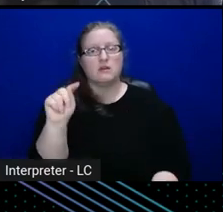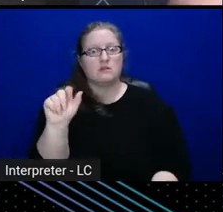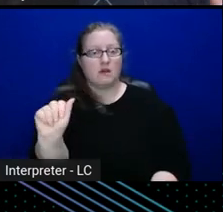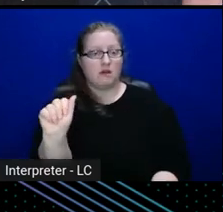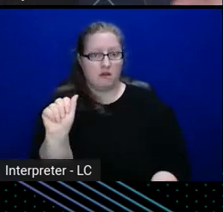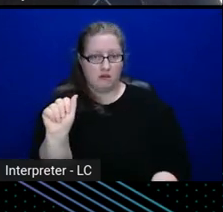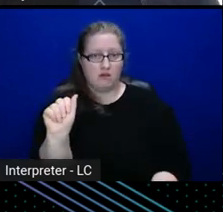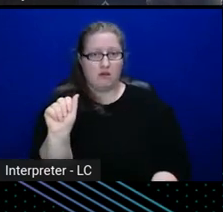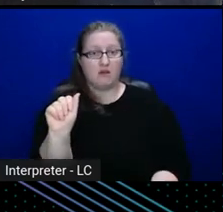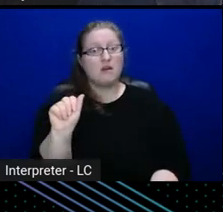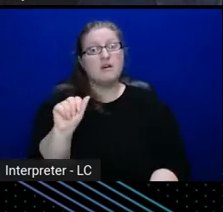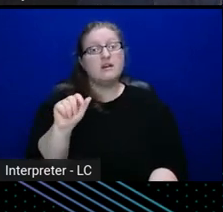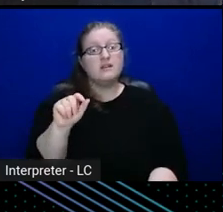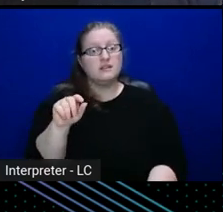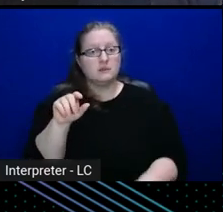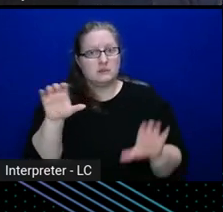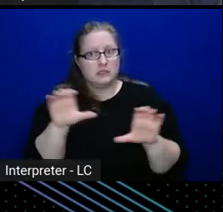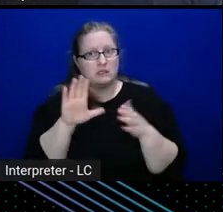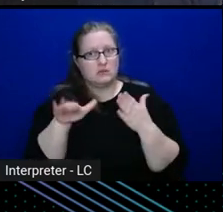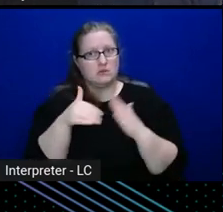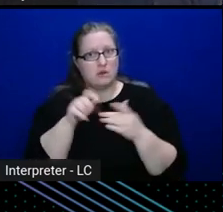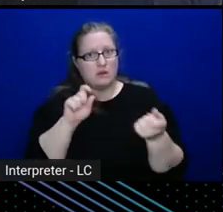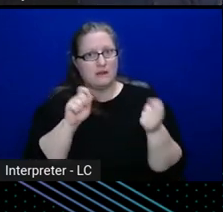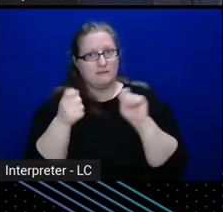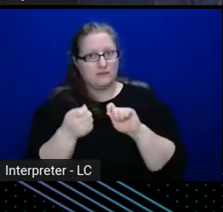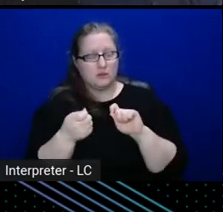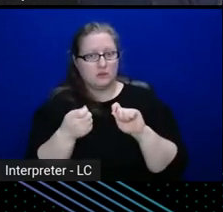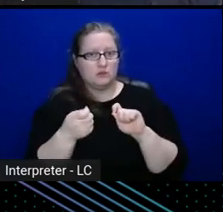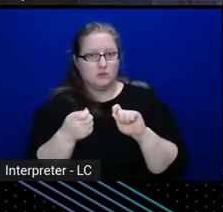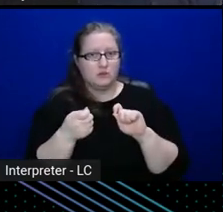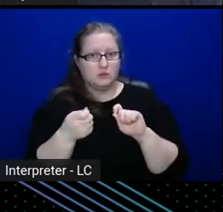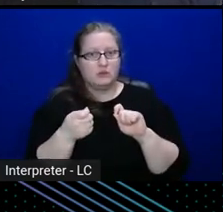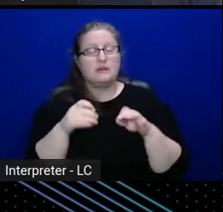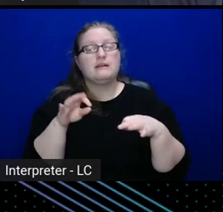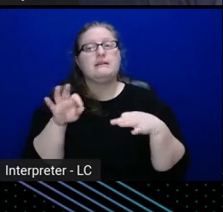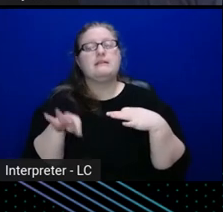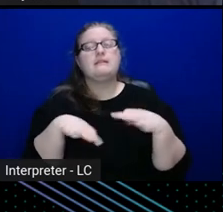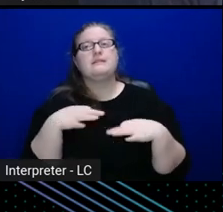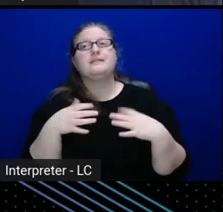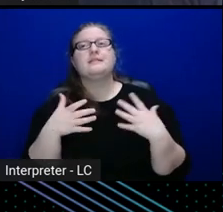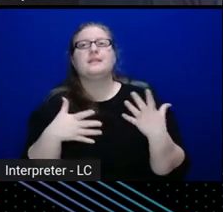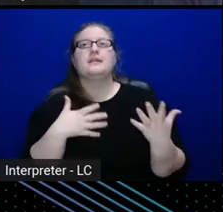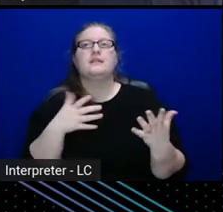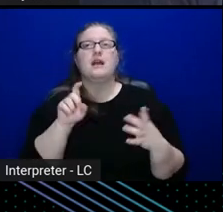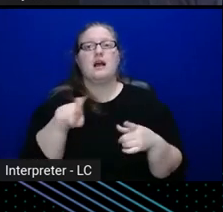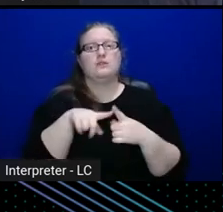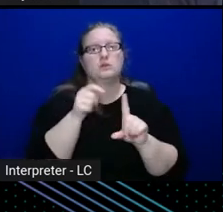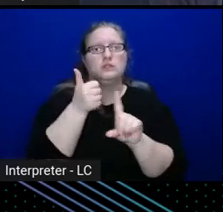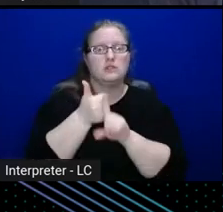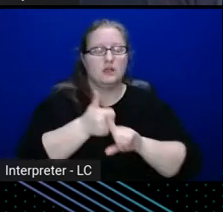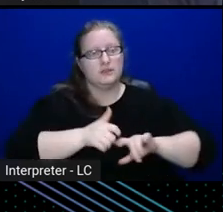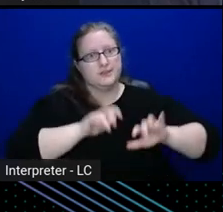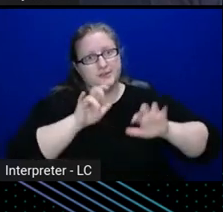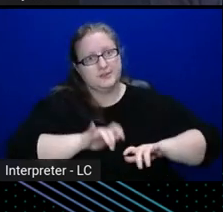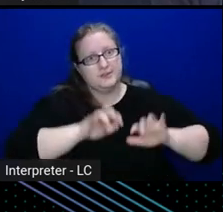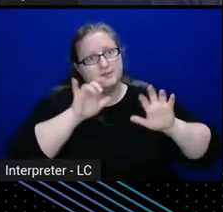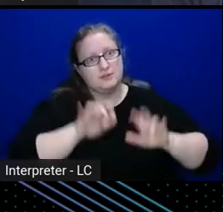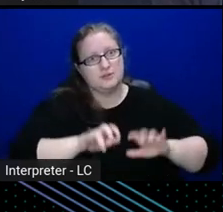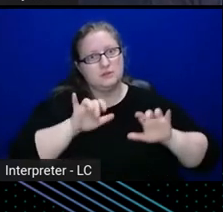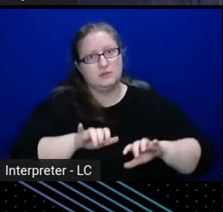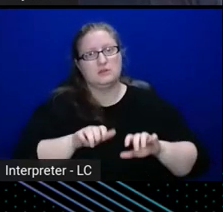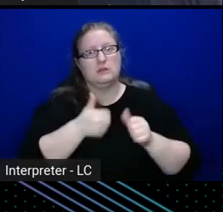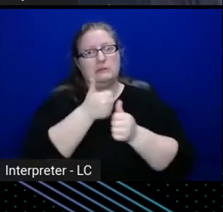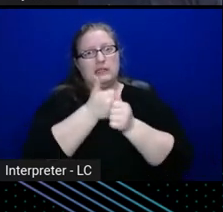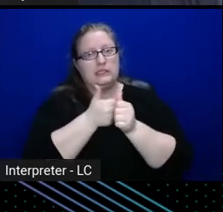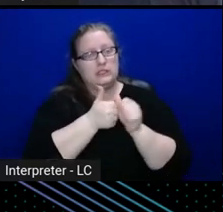it basically does that configuration, right, instead of having to manually, or having to go via variables to do all of this,